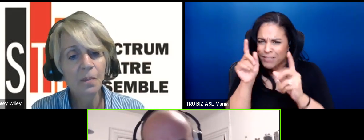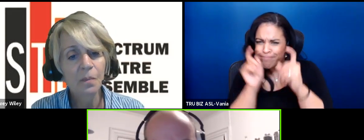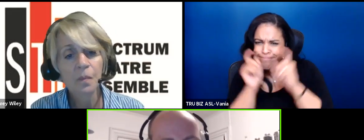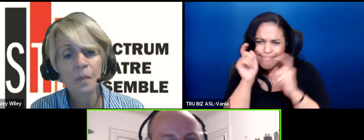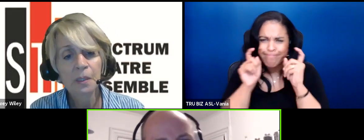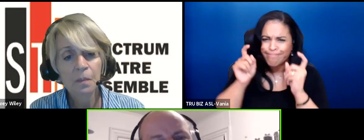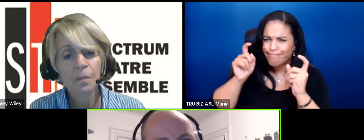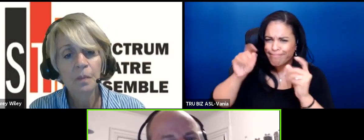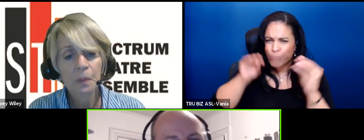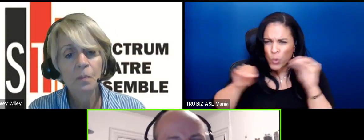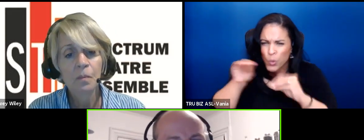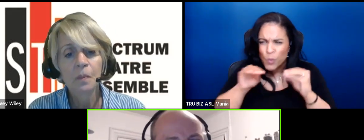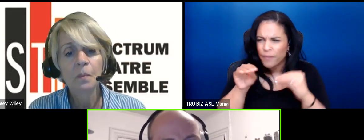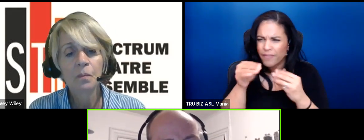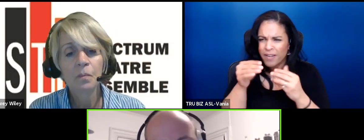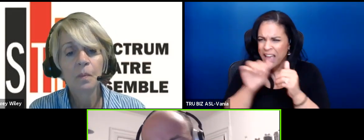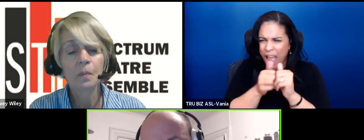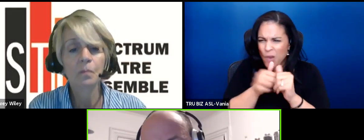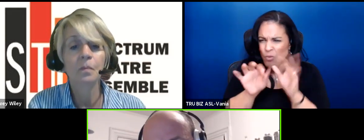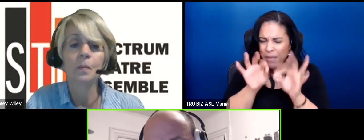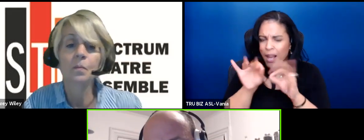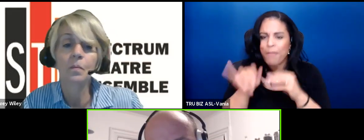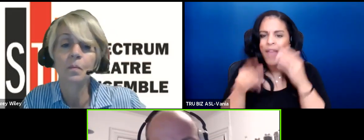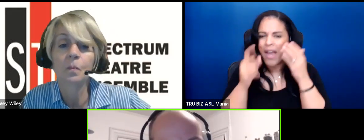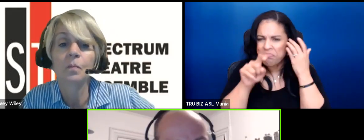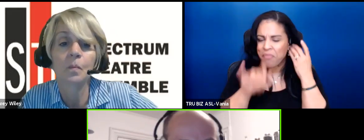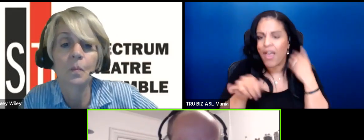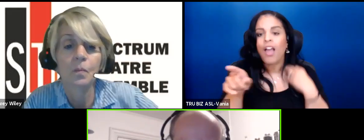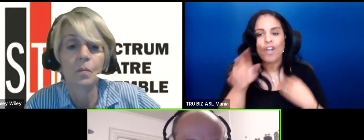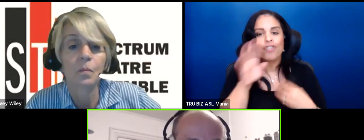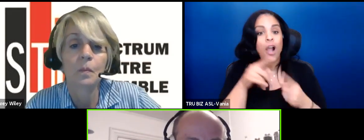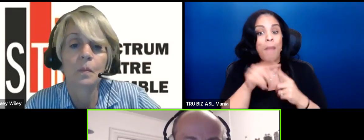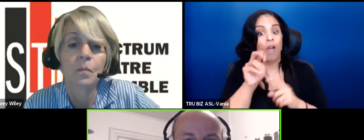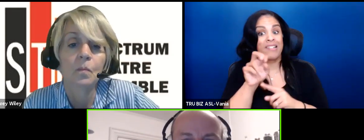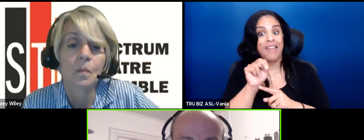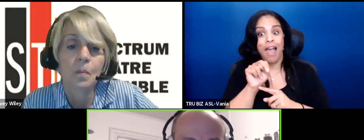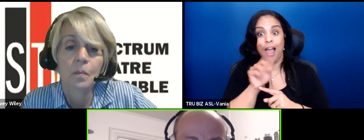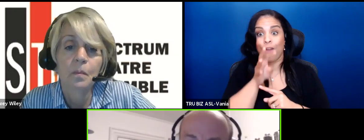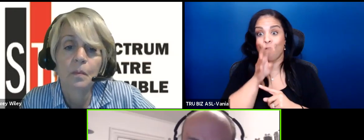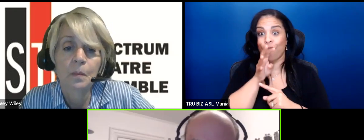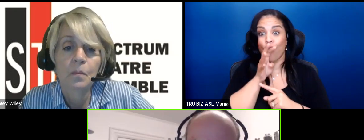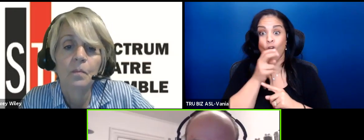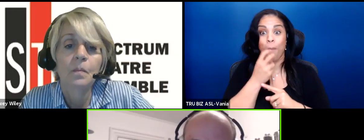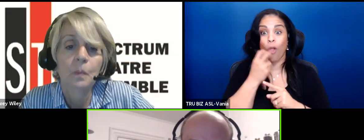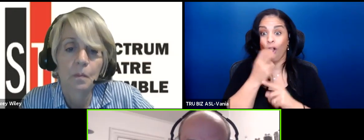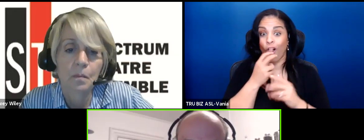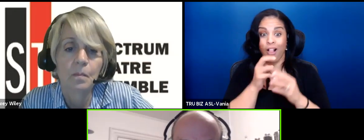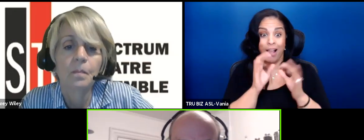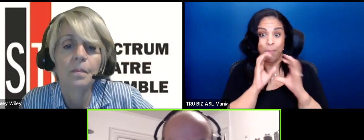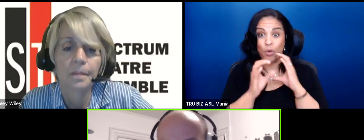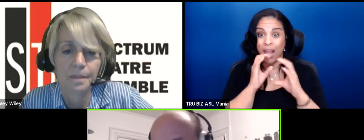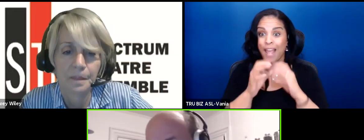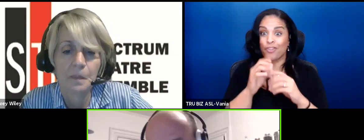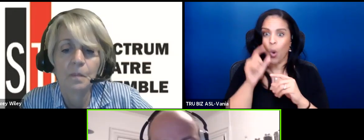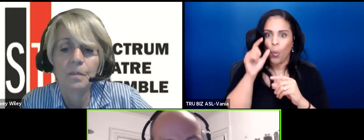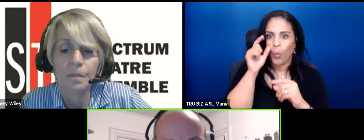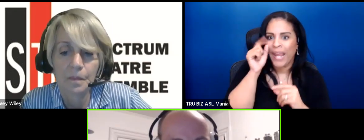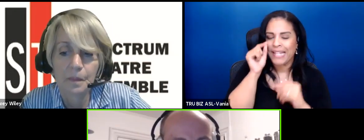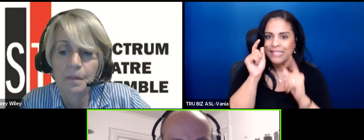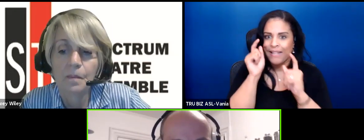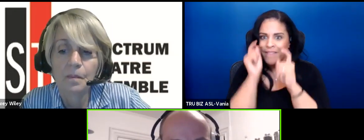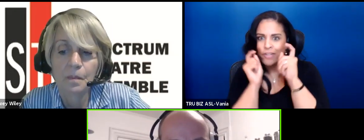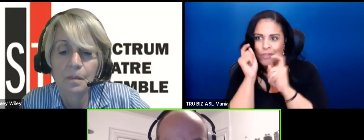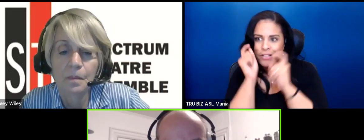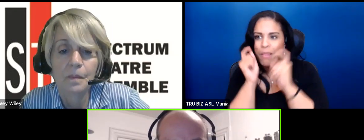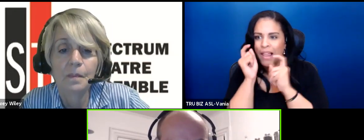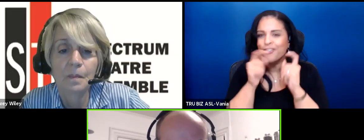otherwise yeah oh definitely I mean when we talk about nonverbal communication we're thinking talking about things like winks facial expressions you know you're going